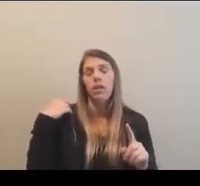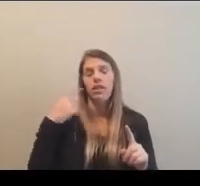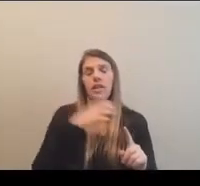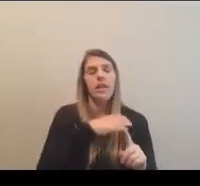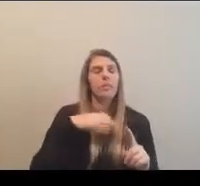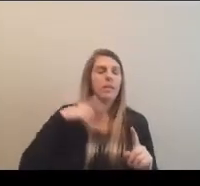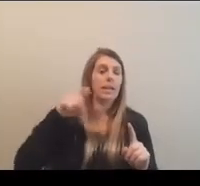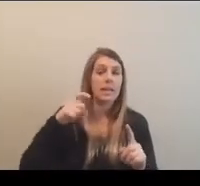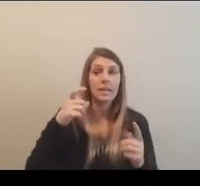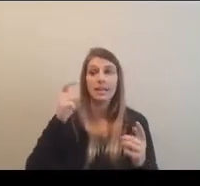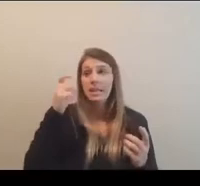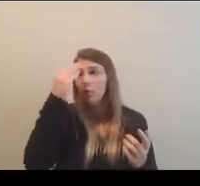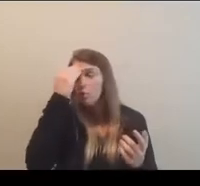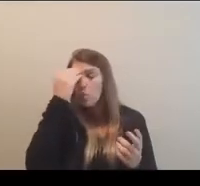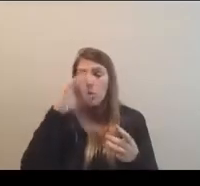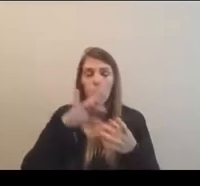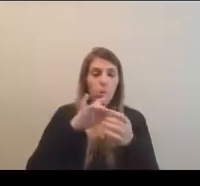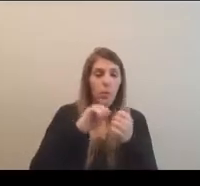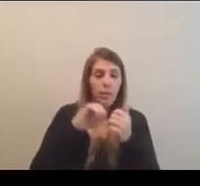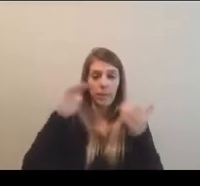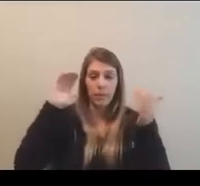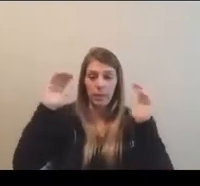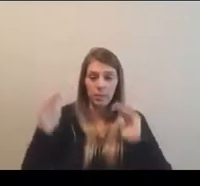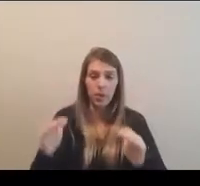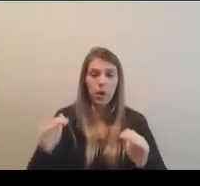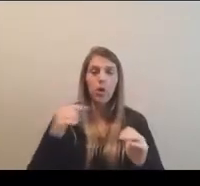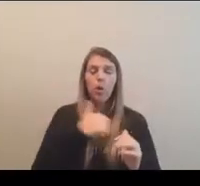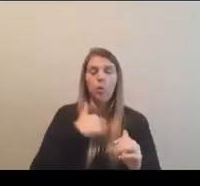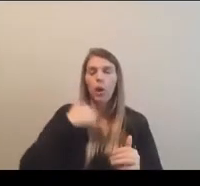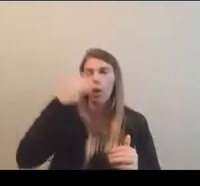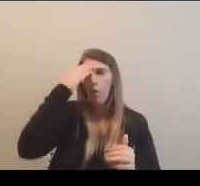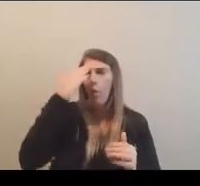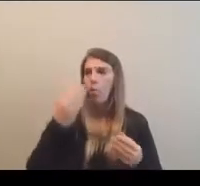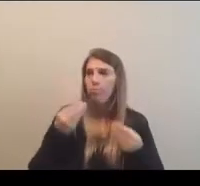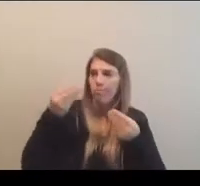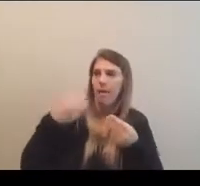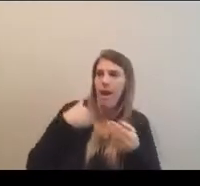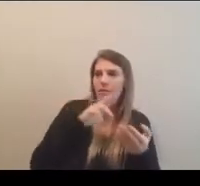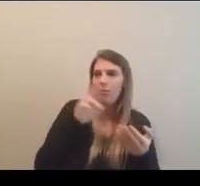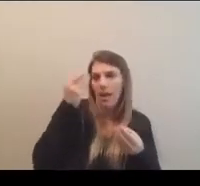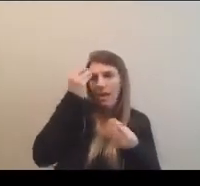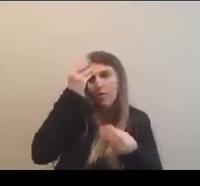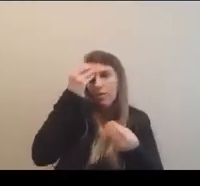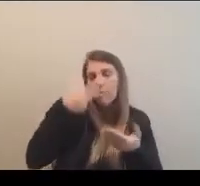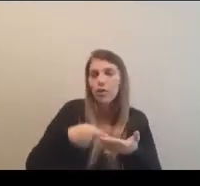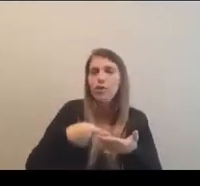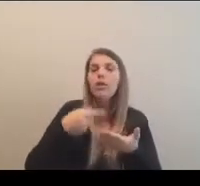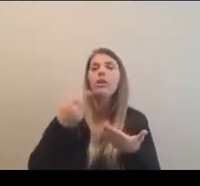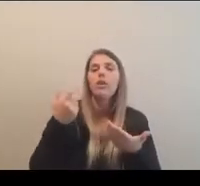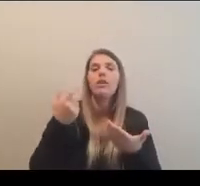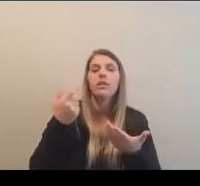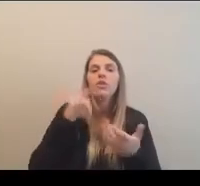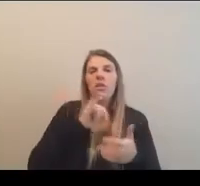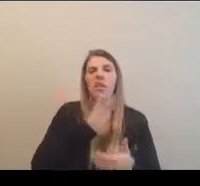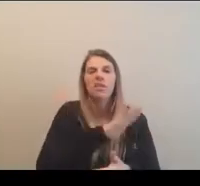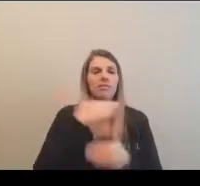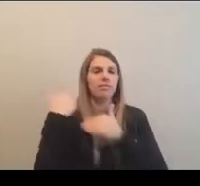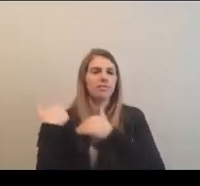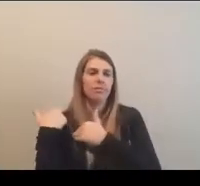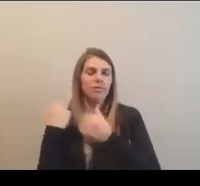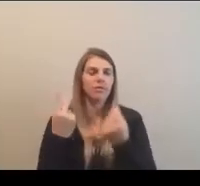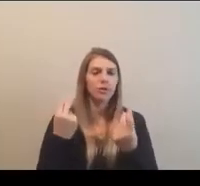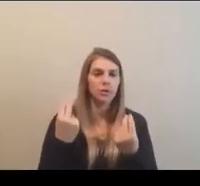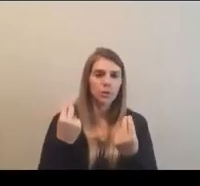need and want to know about those comparisons, that we're on top of that, that we have the information and that we're ready to provide